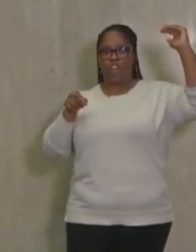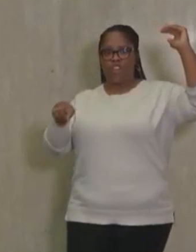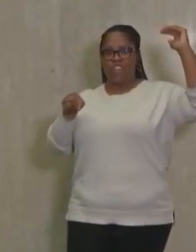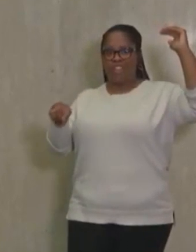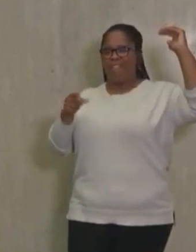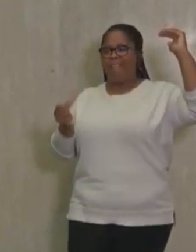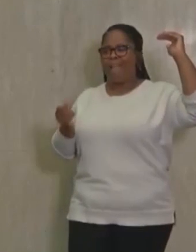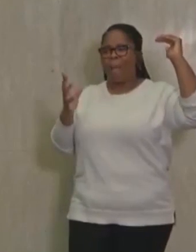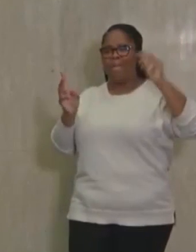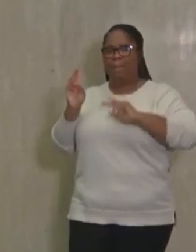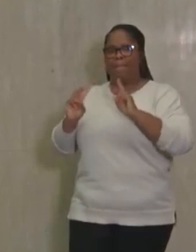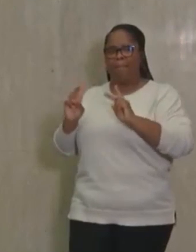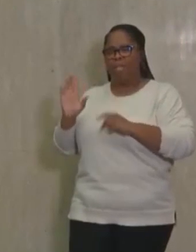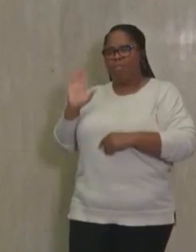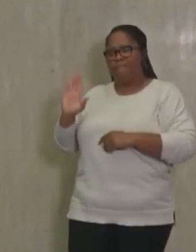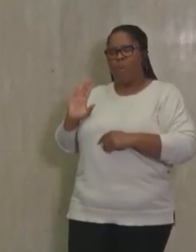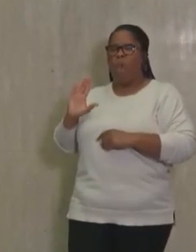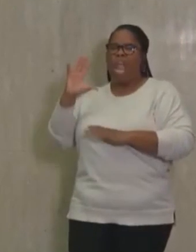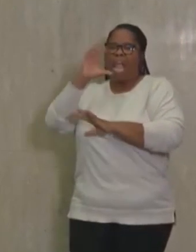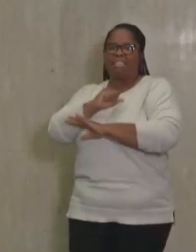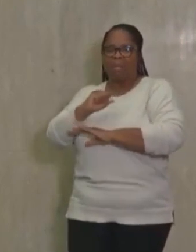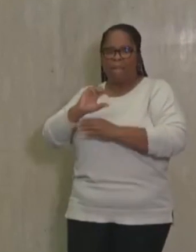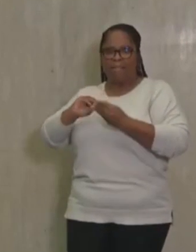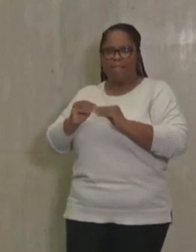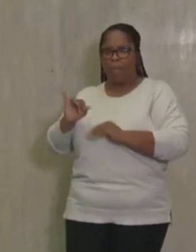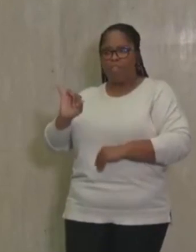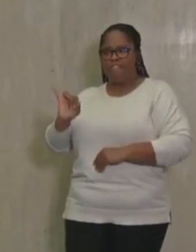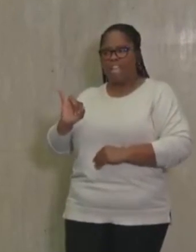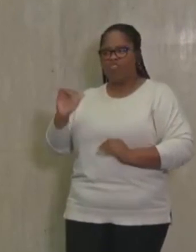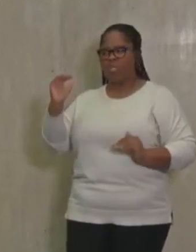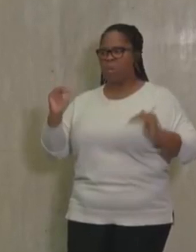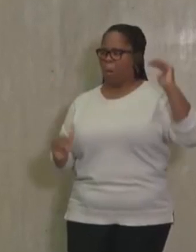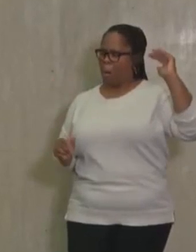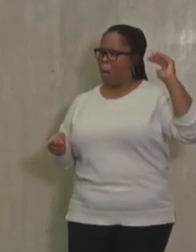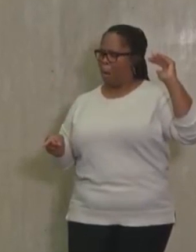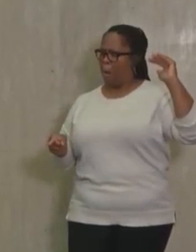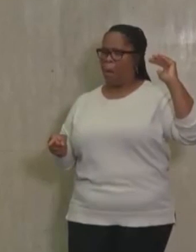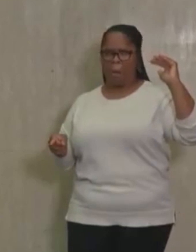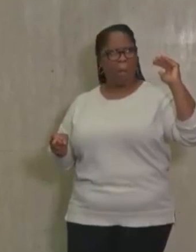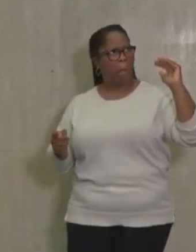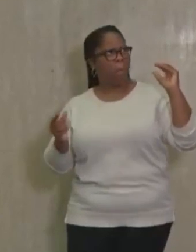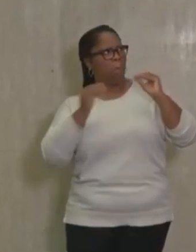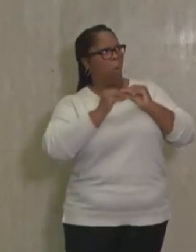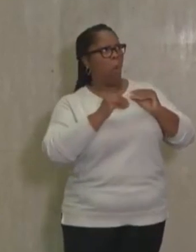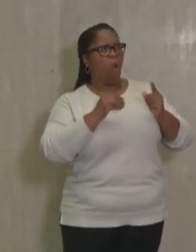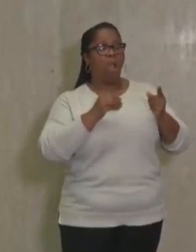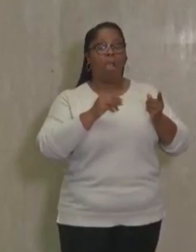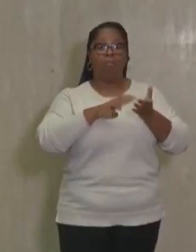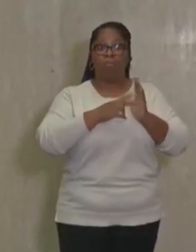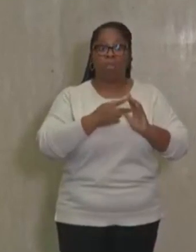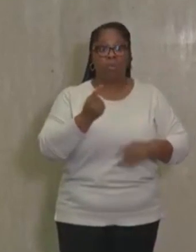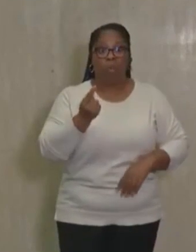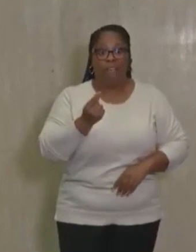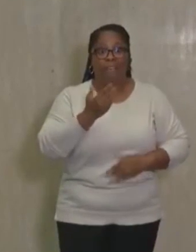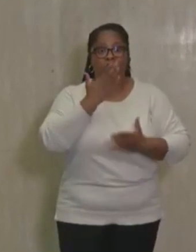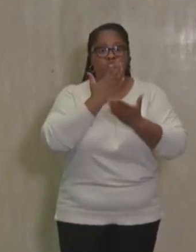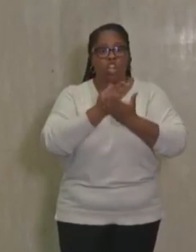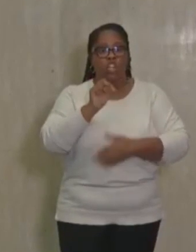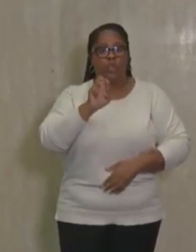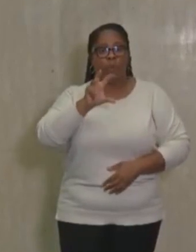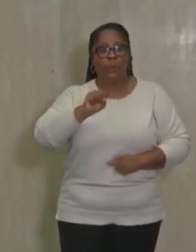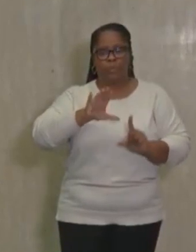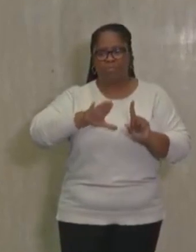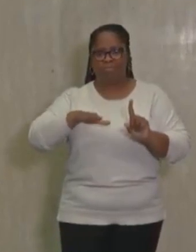the number of infections or the estimated number of infections. So we could say maybe the good news is that the fatality rate